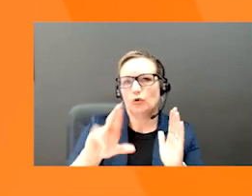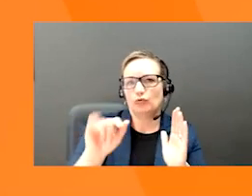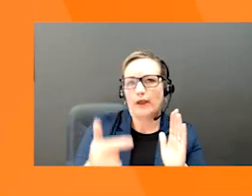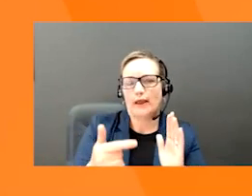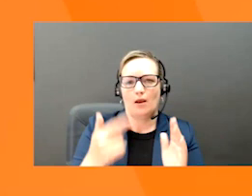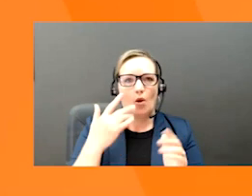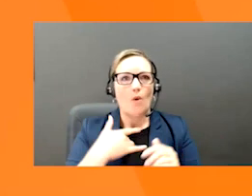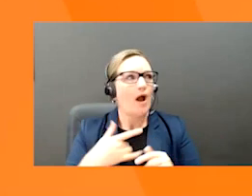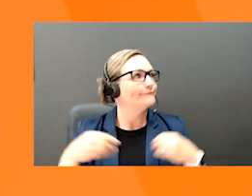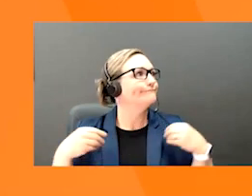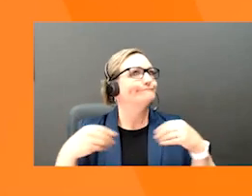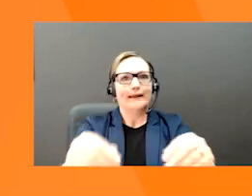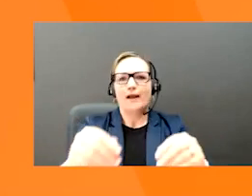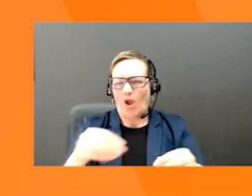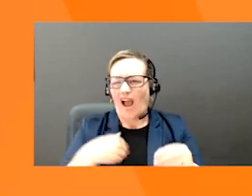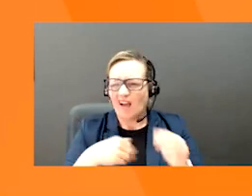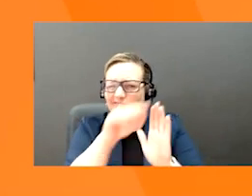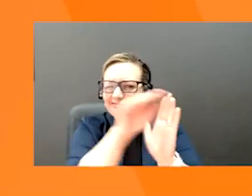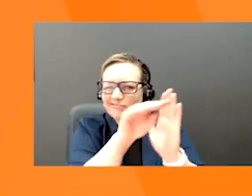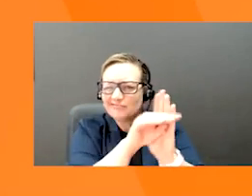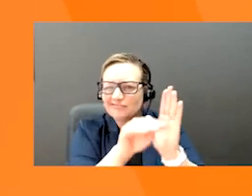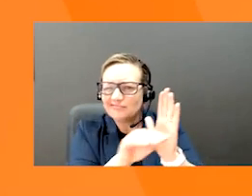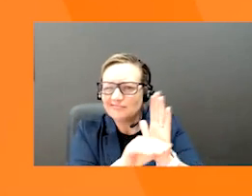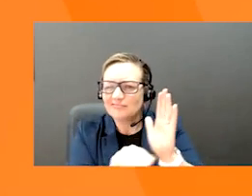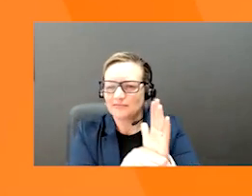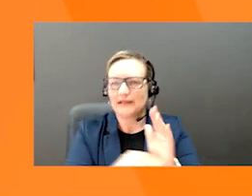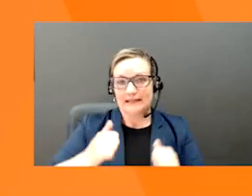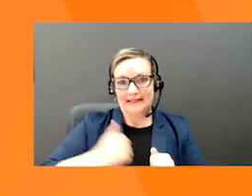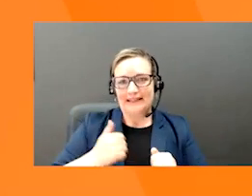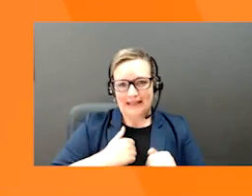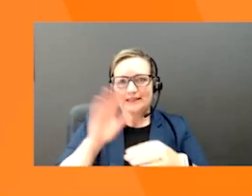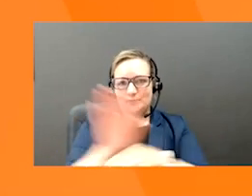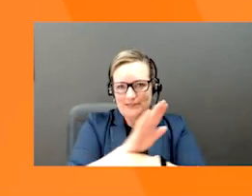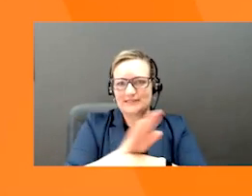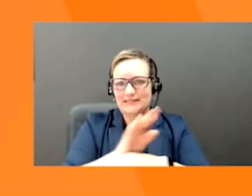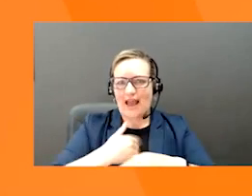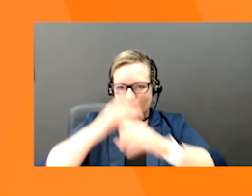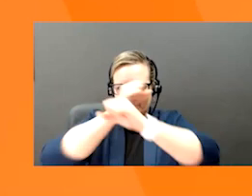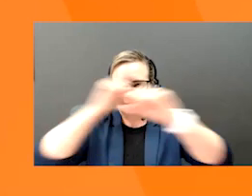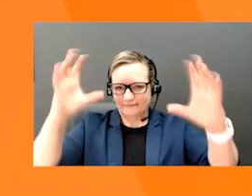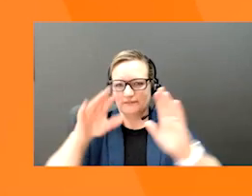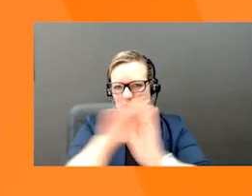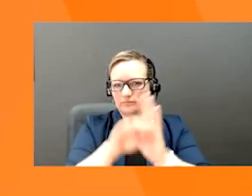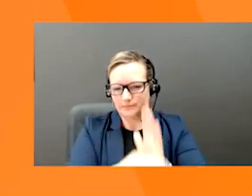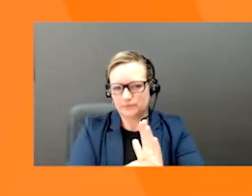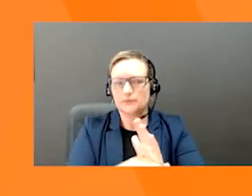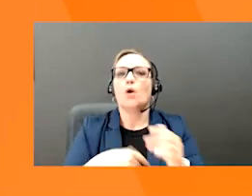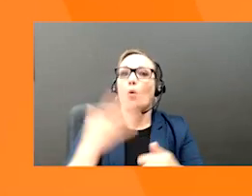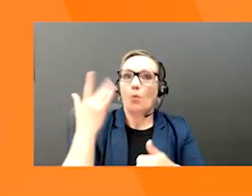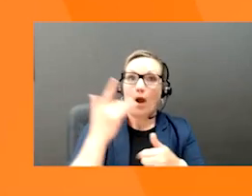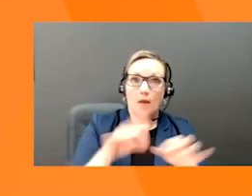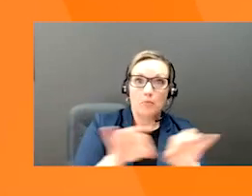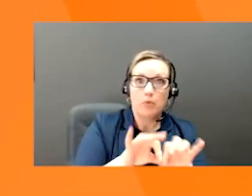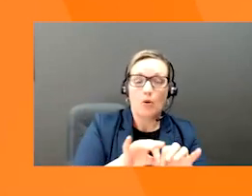product. This includes understanding what Canadian business regulations are, why they're important, and the risks associated